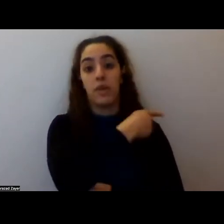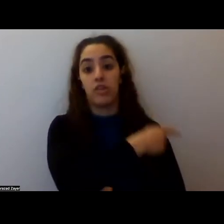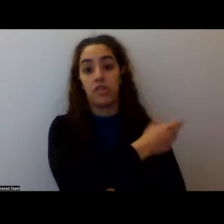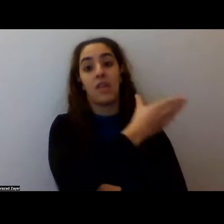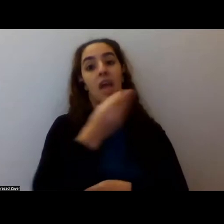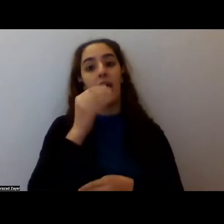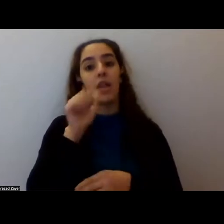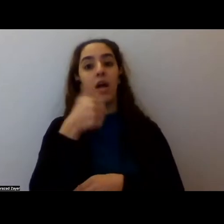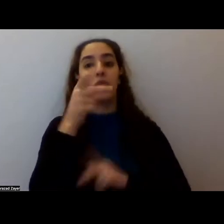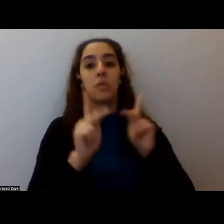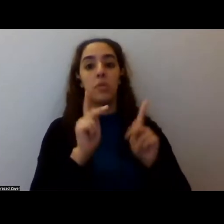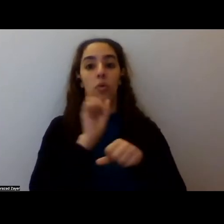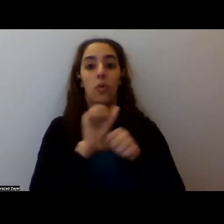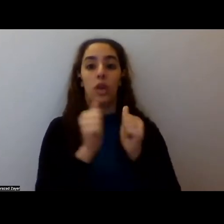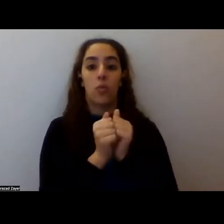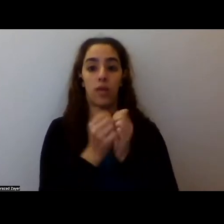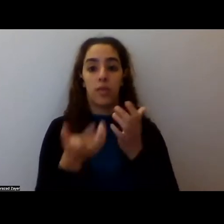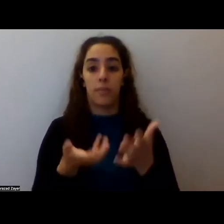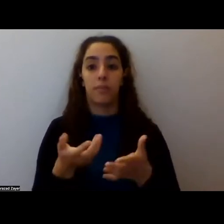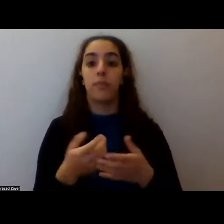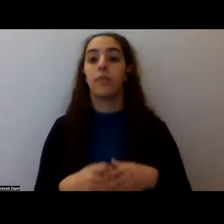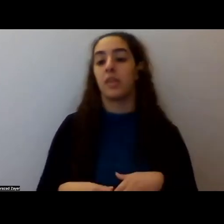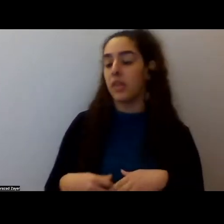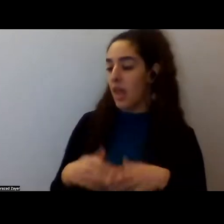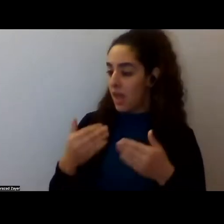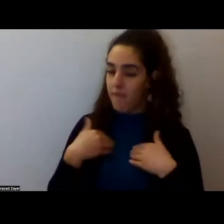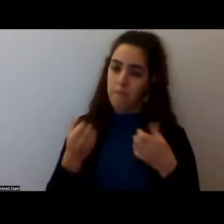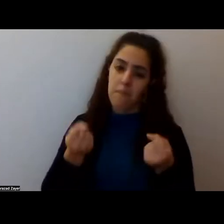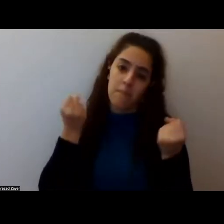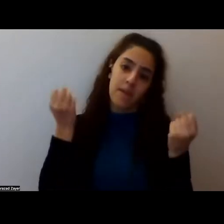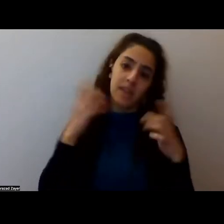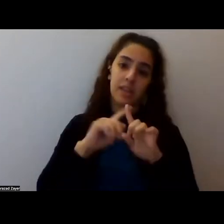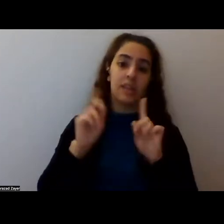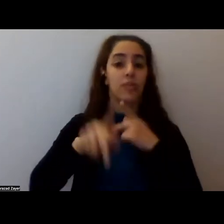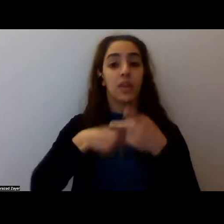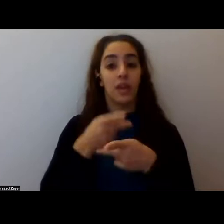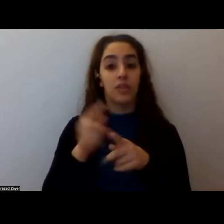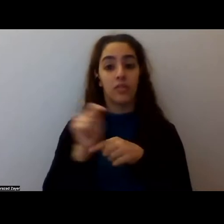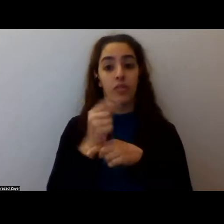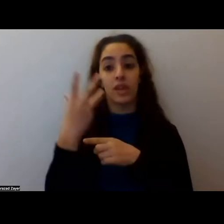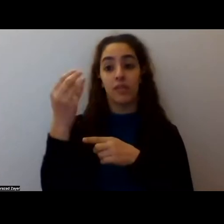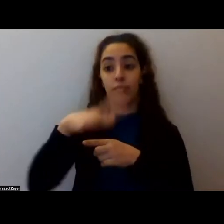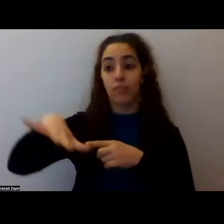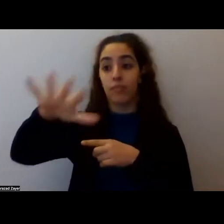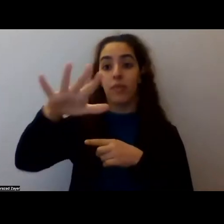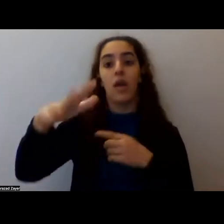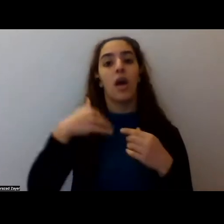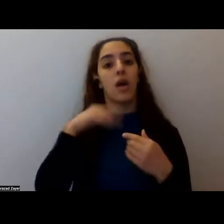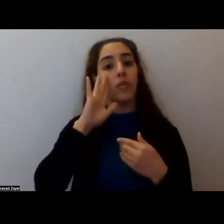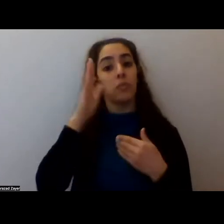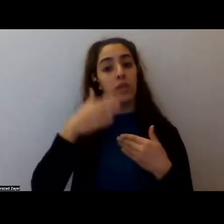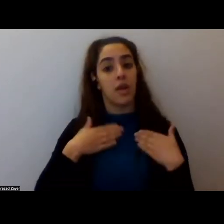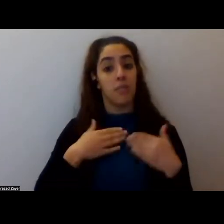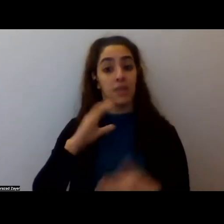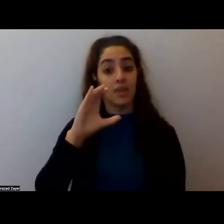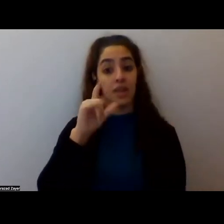with? Yes, there are tons of trainings out there. Um, and I would be happy, you know, um, Clara,